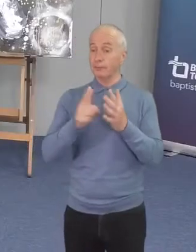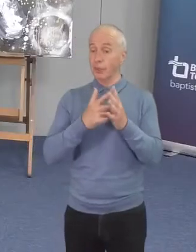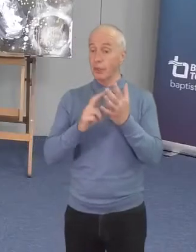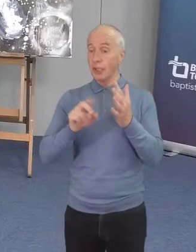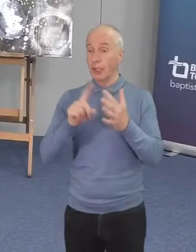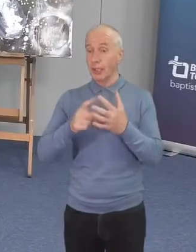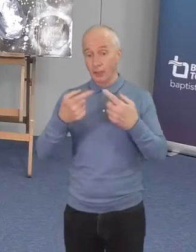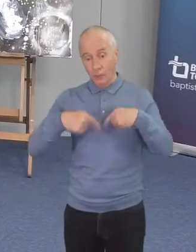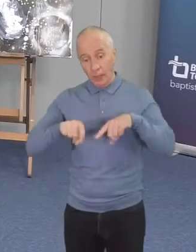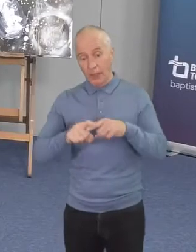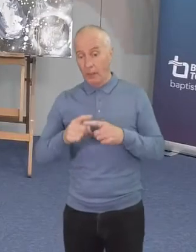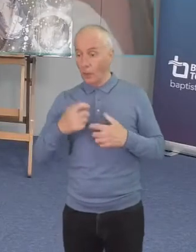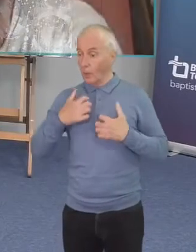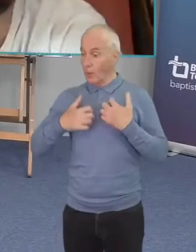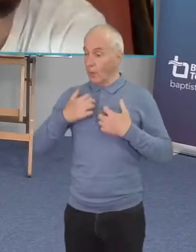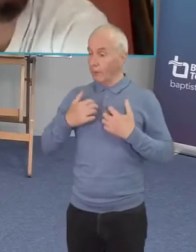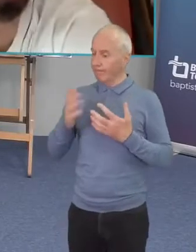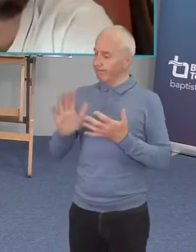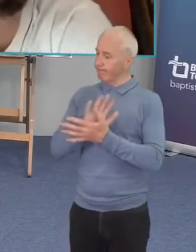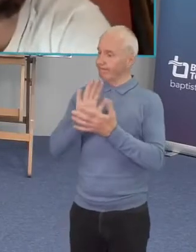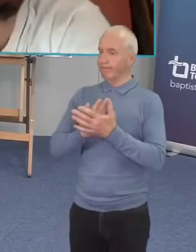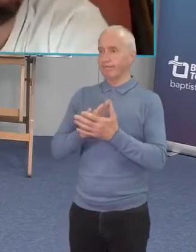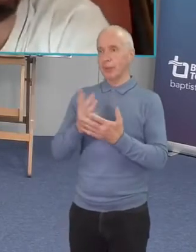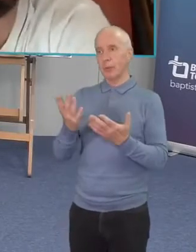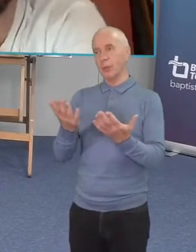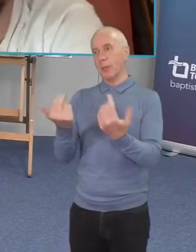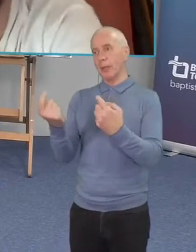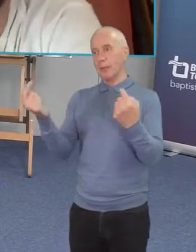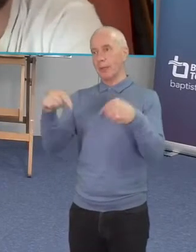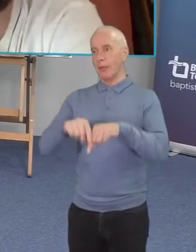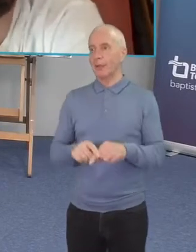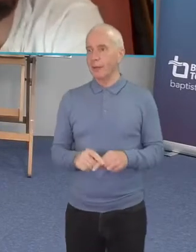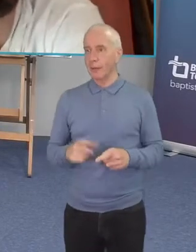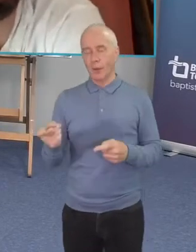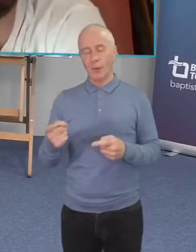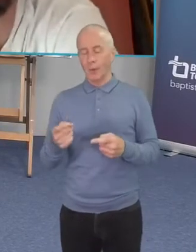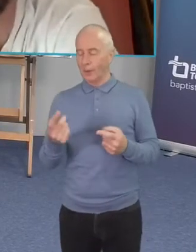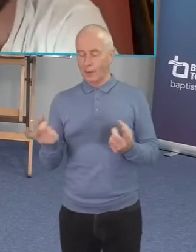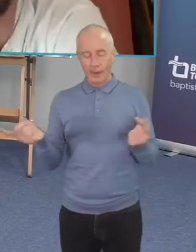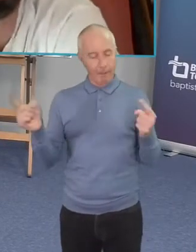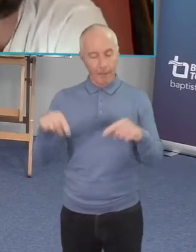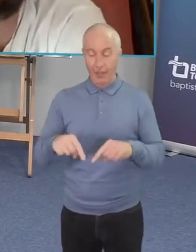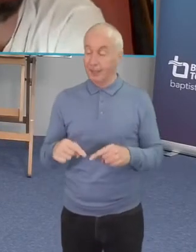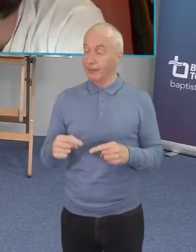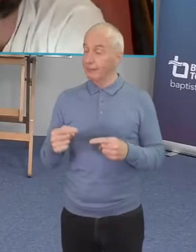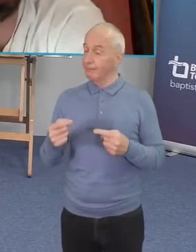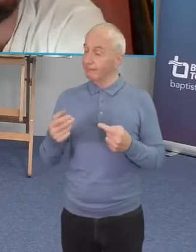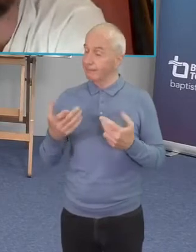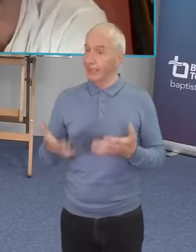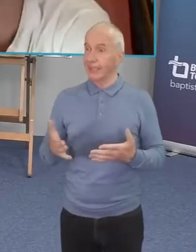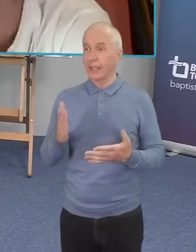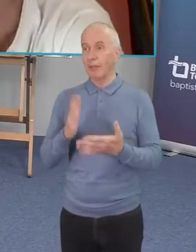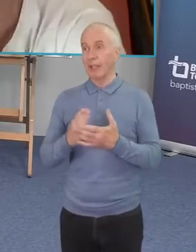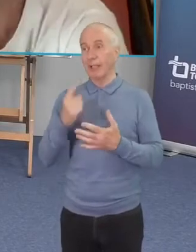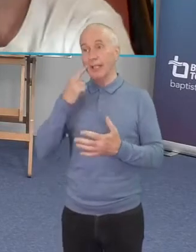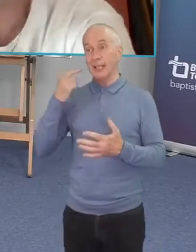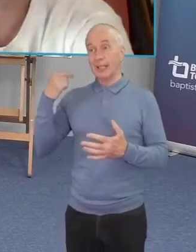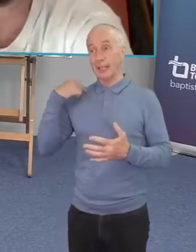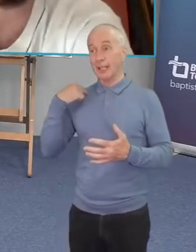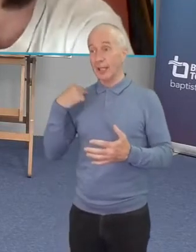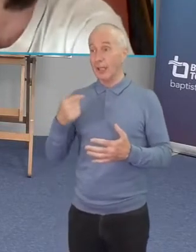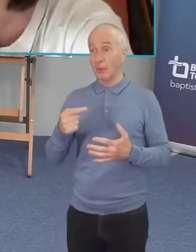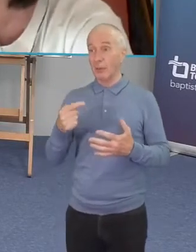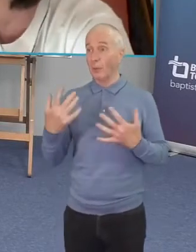thanks it's great to be back today and i've i loved getting to share yesterday i'm actually uh